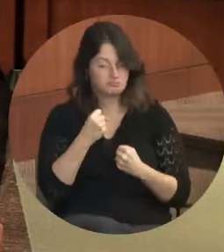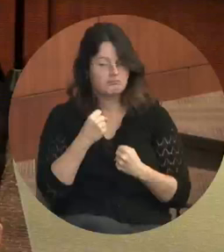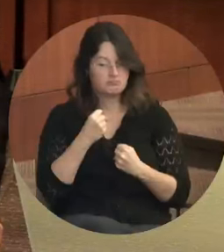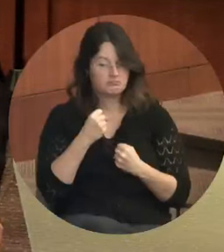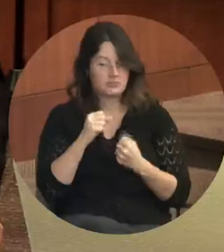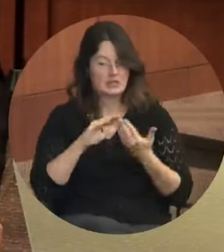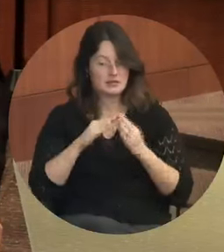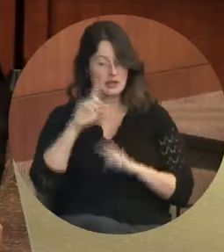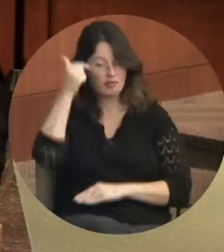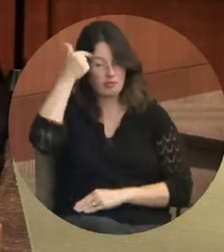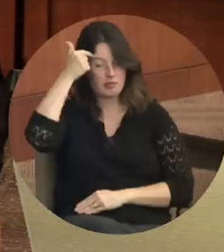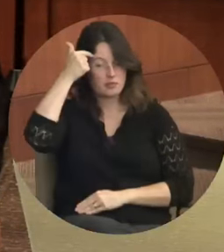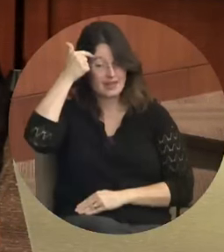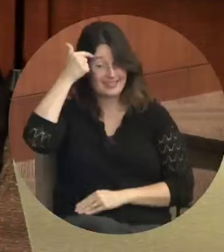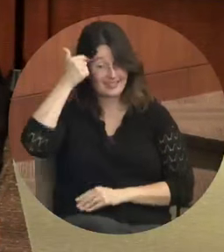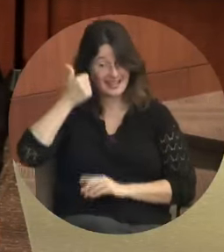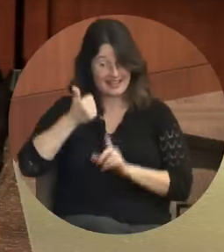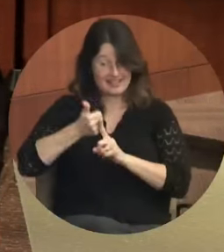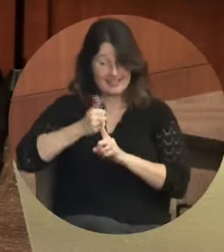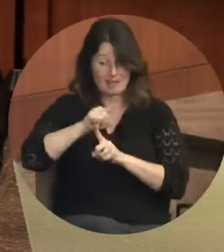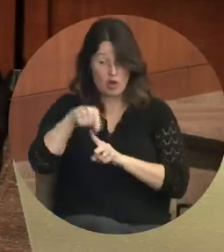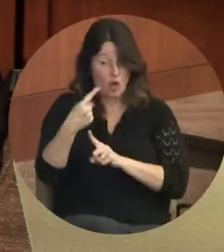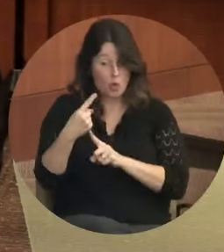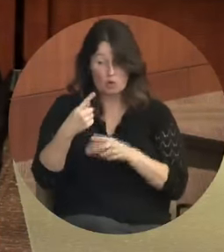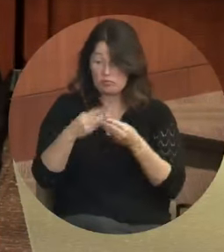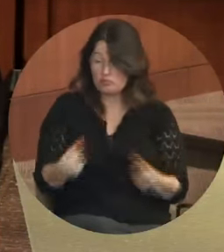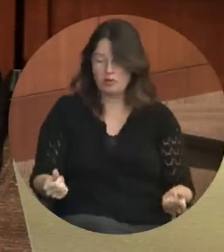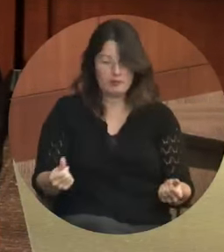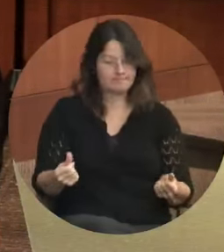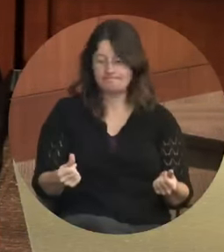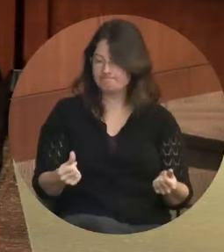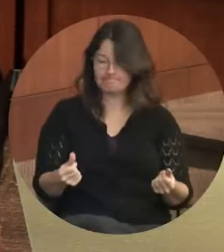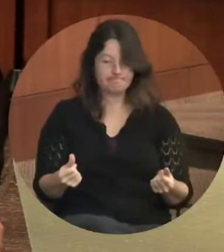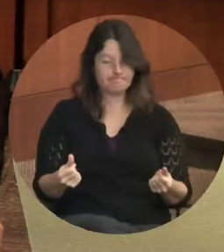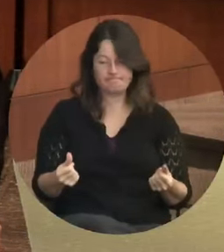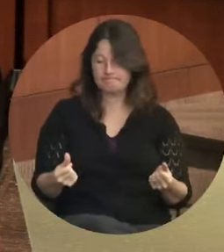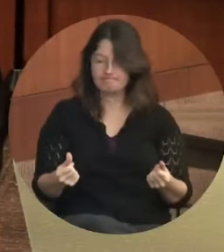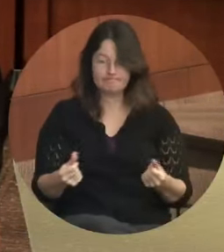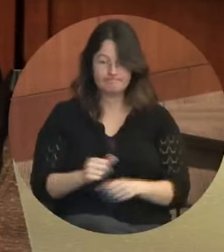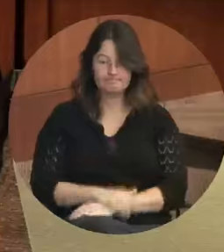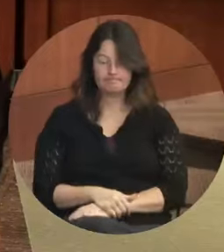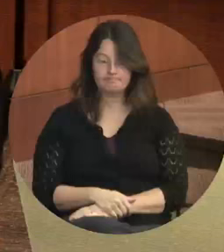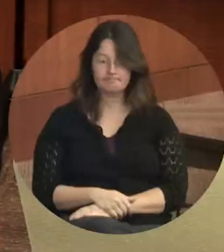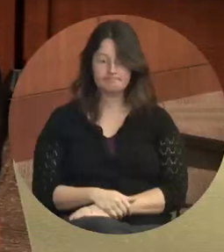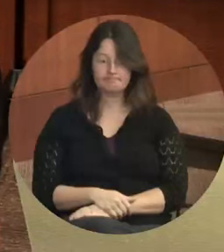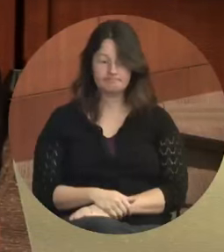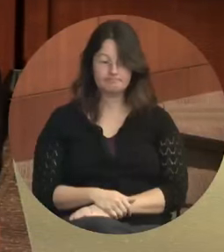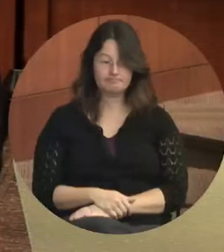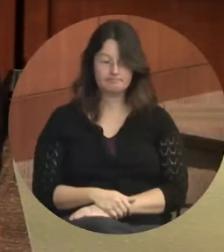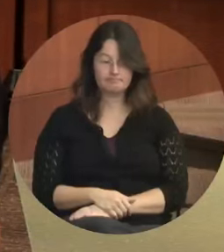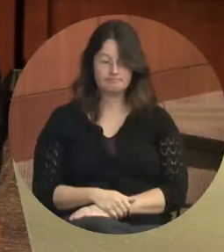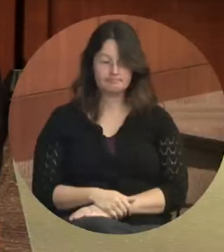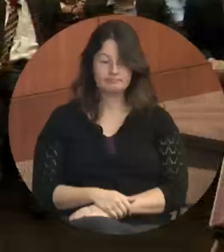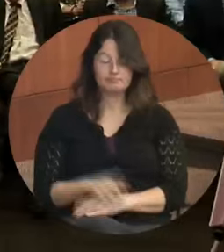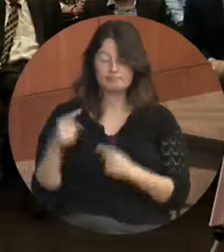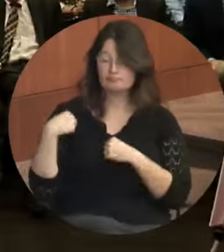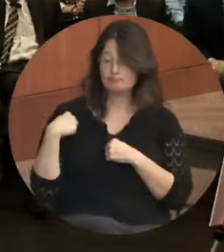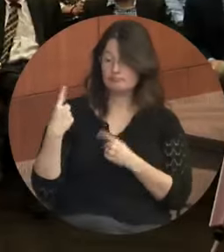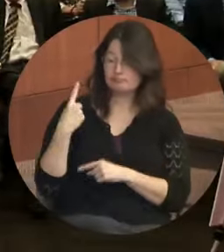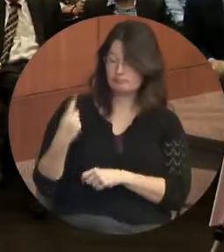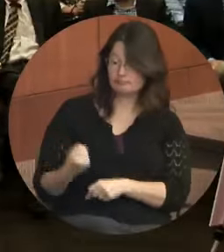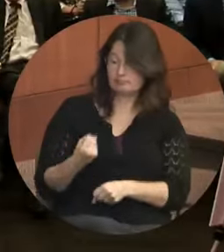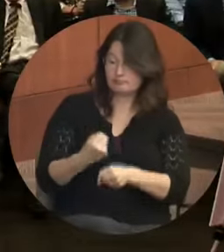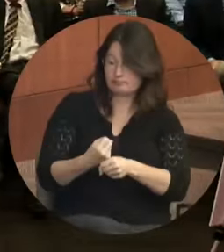will not be able to solve this problem on our own. We need you. Over the past year